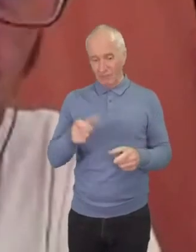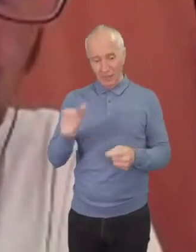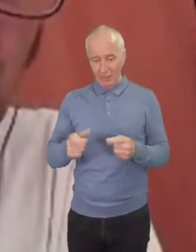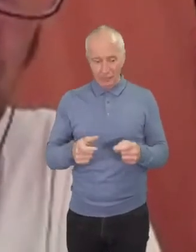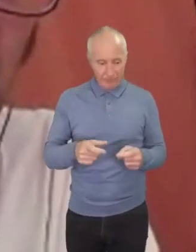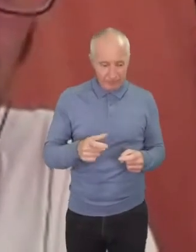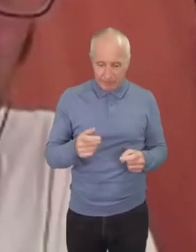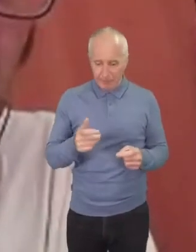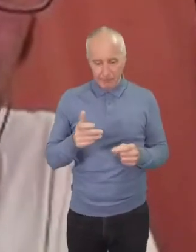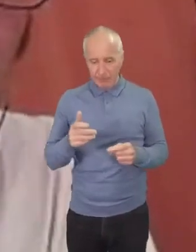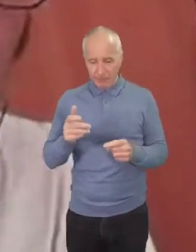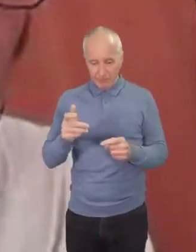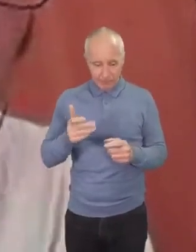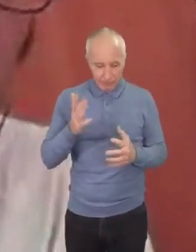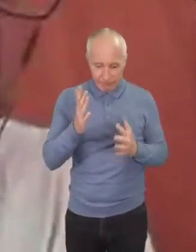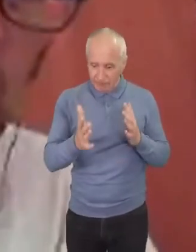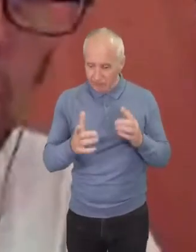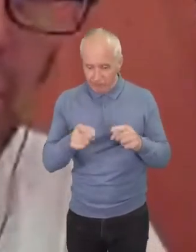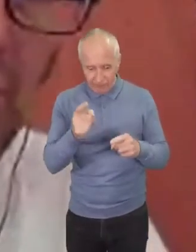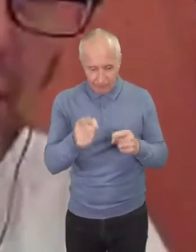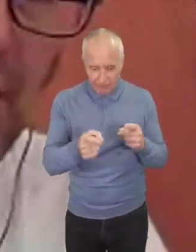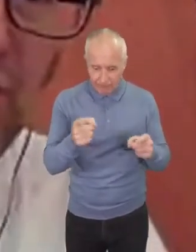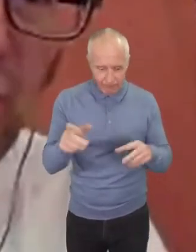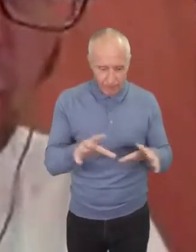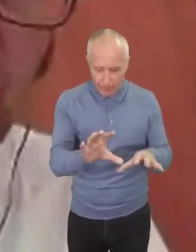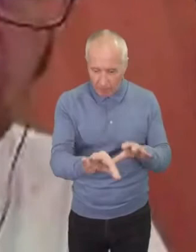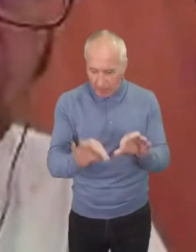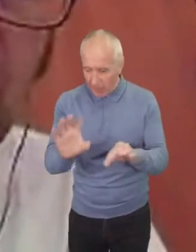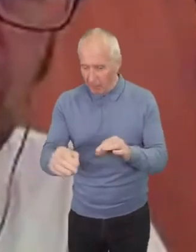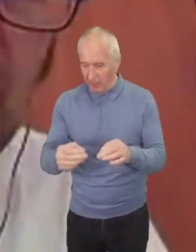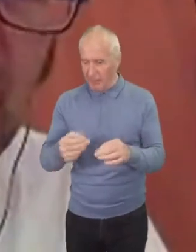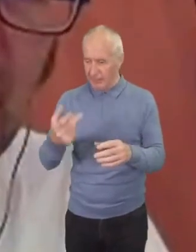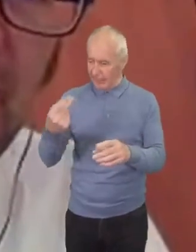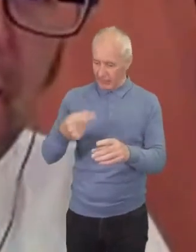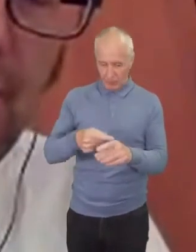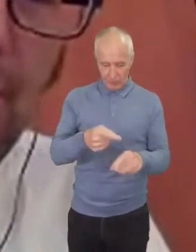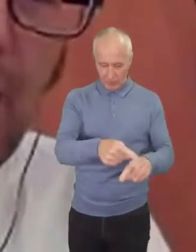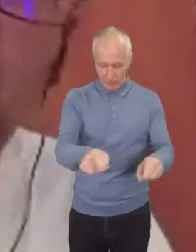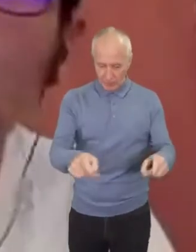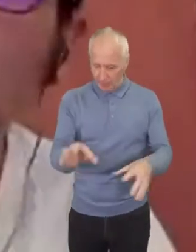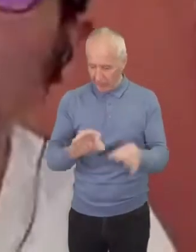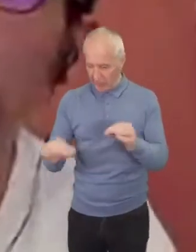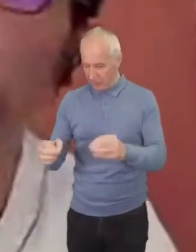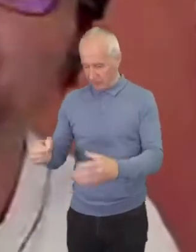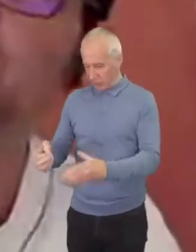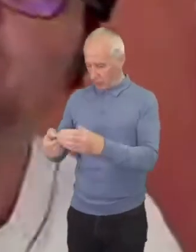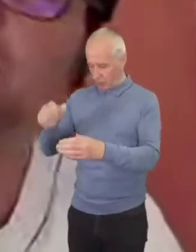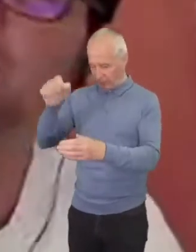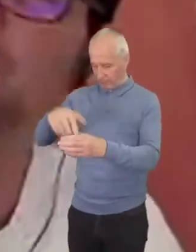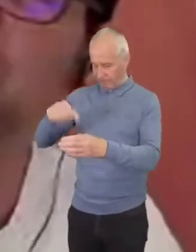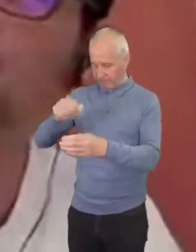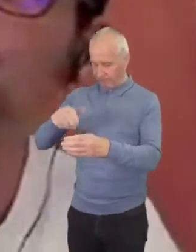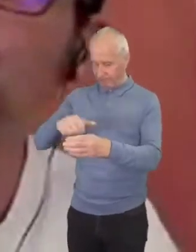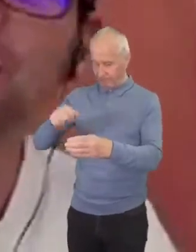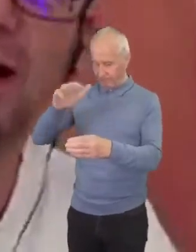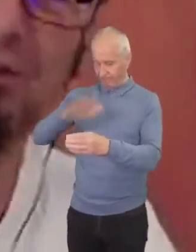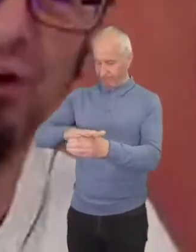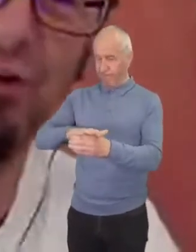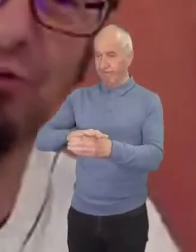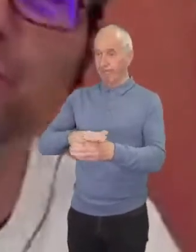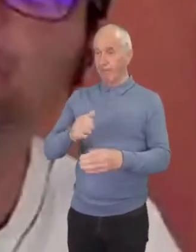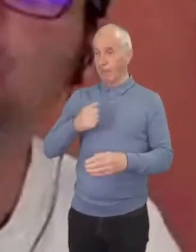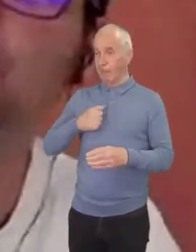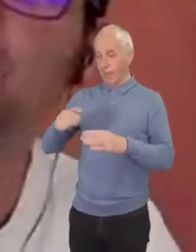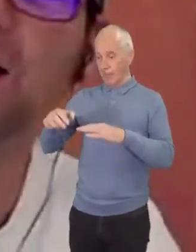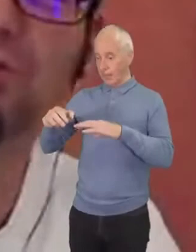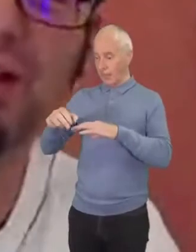our parks and our sidewalks and we put them in jars and my wife uh uh helped organize